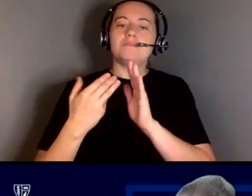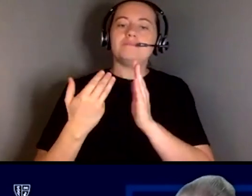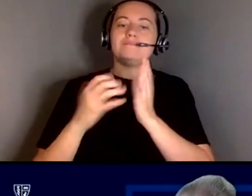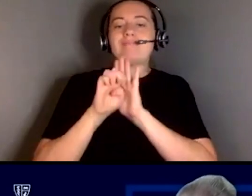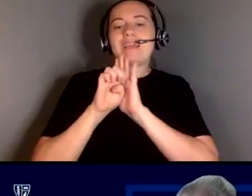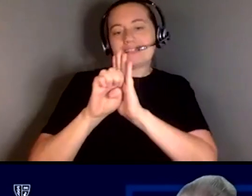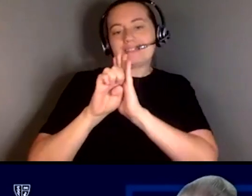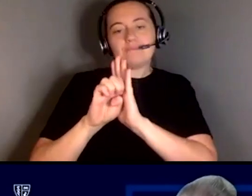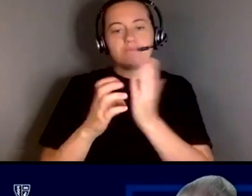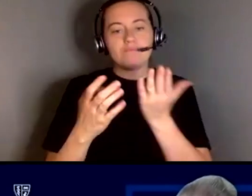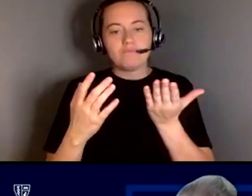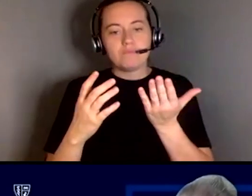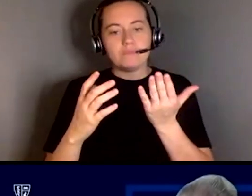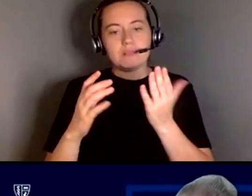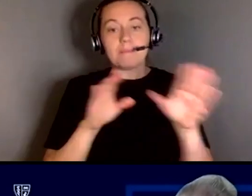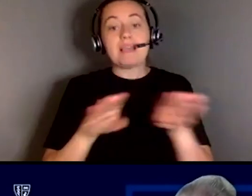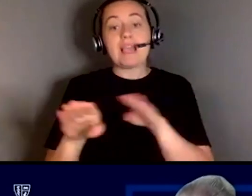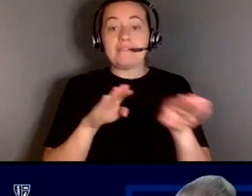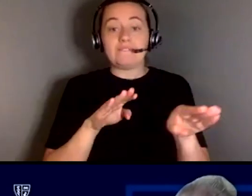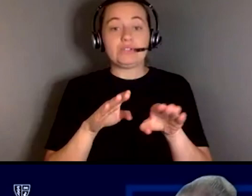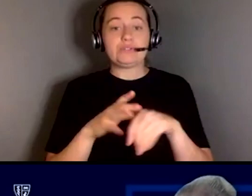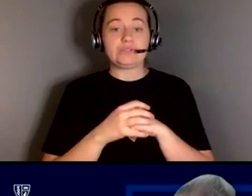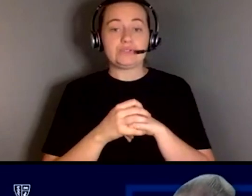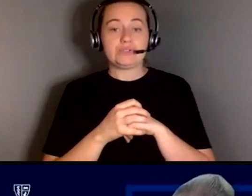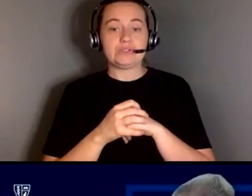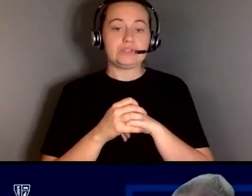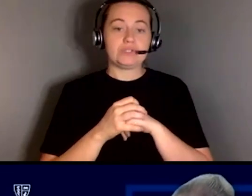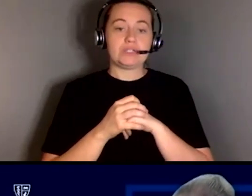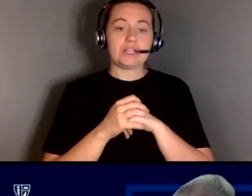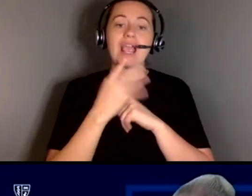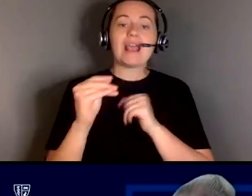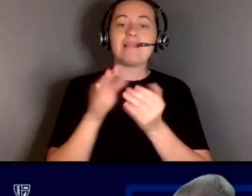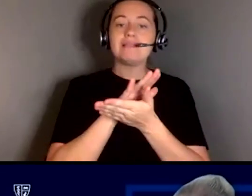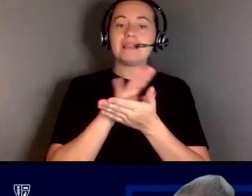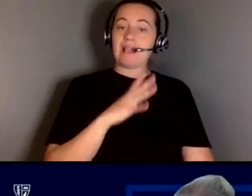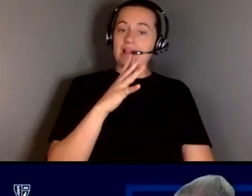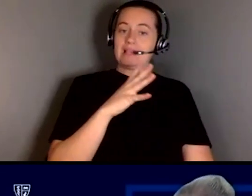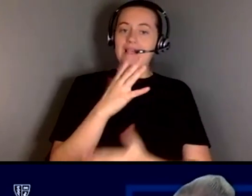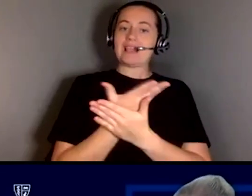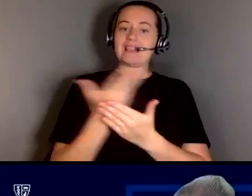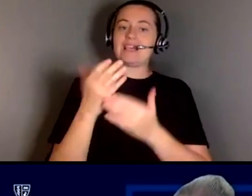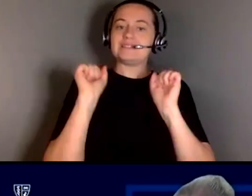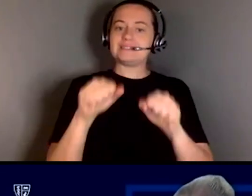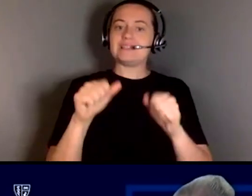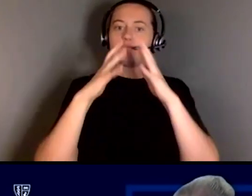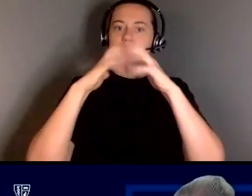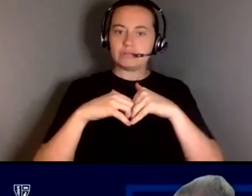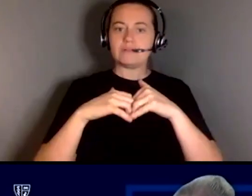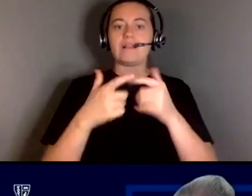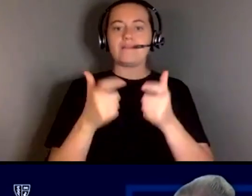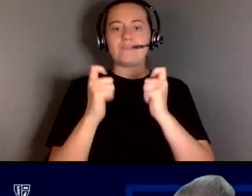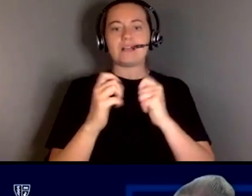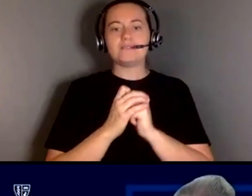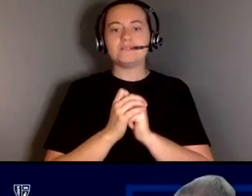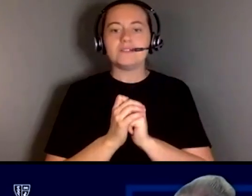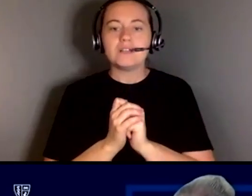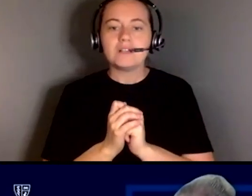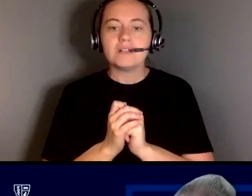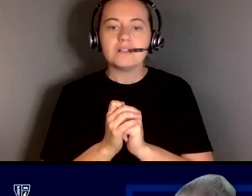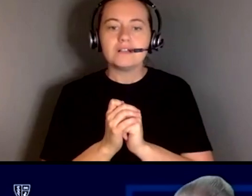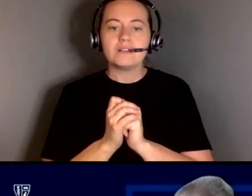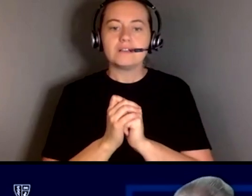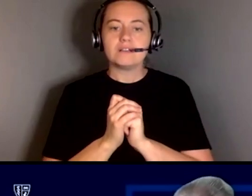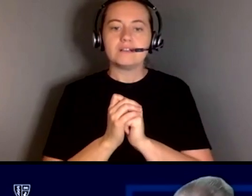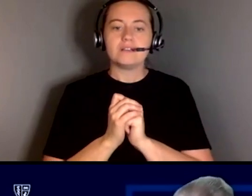the behaviors and the etiquette things can fall apart really quickly you can have someone mad before anything's even